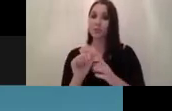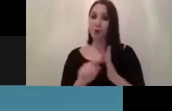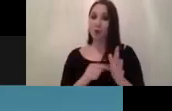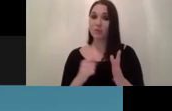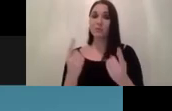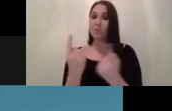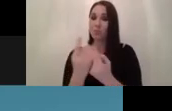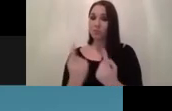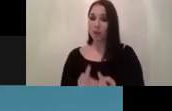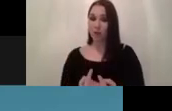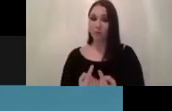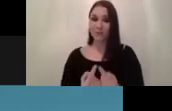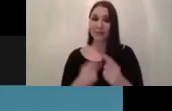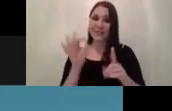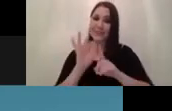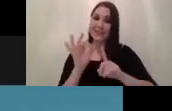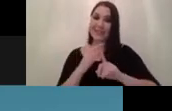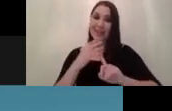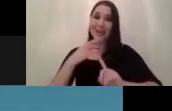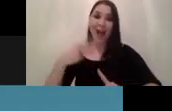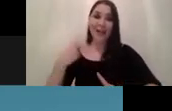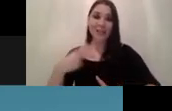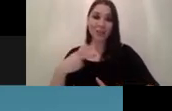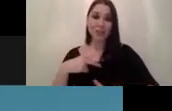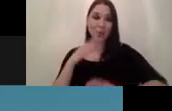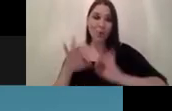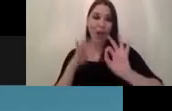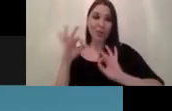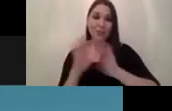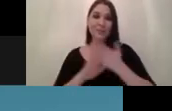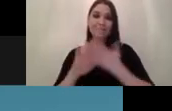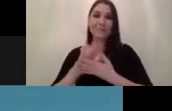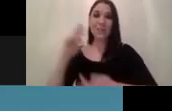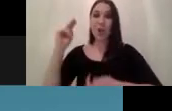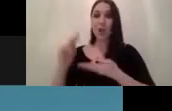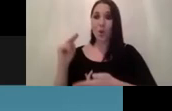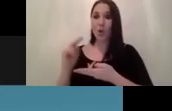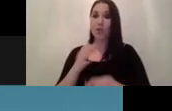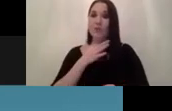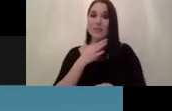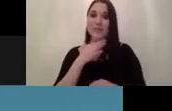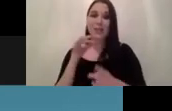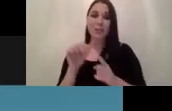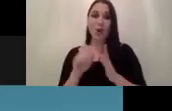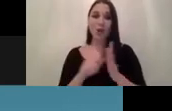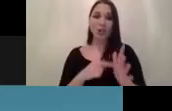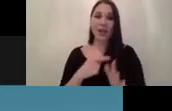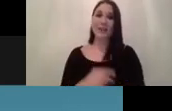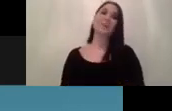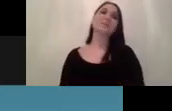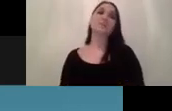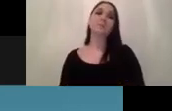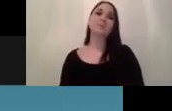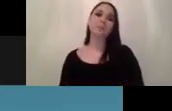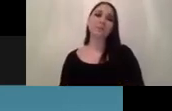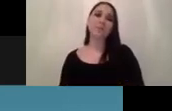answers to all of those questions then it's definitely a low risk project and if it's you know the fewer basically